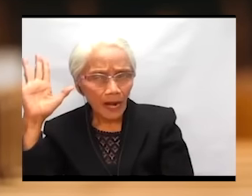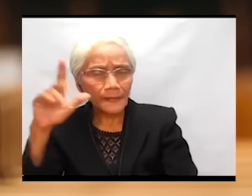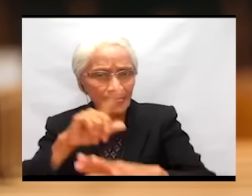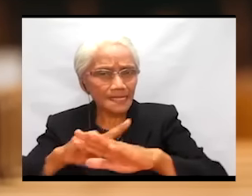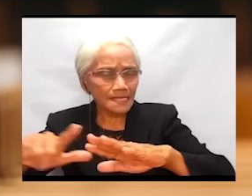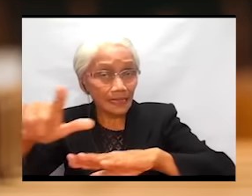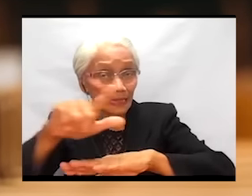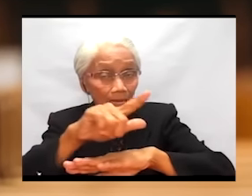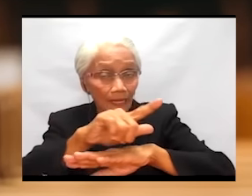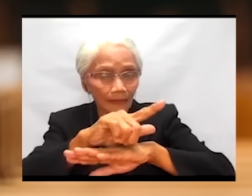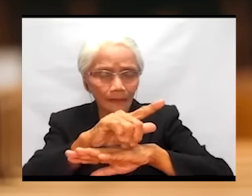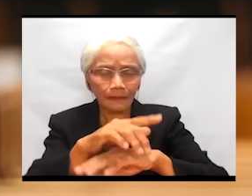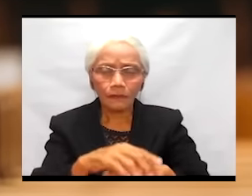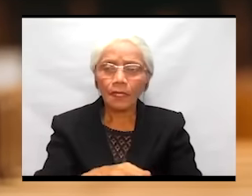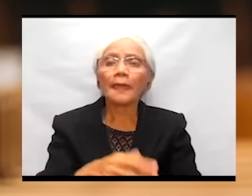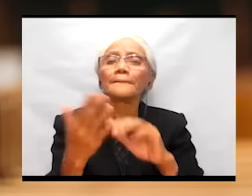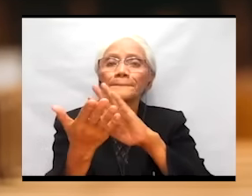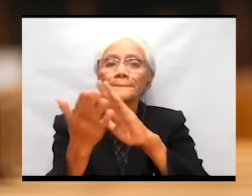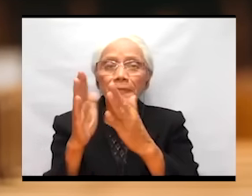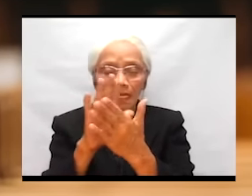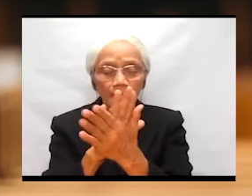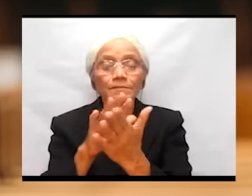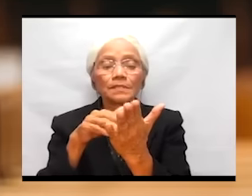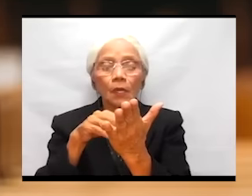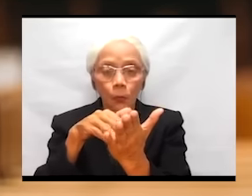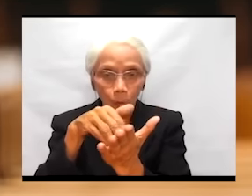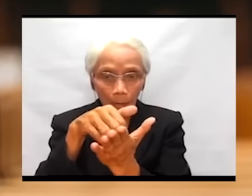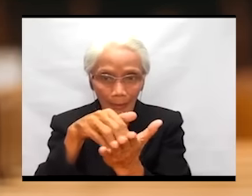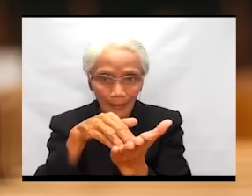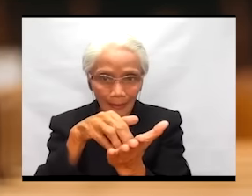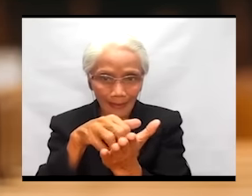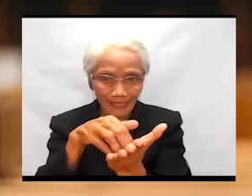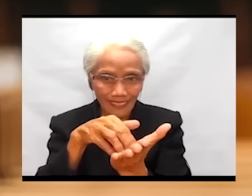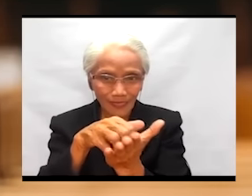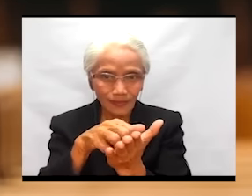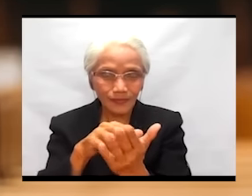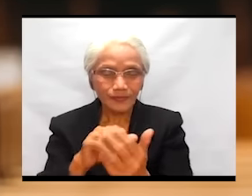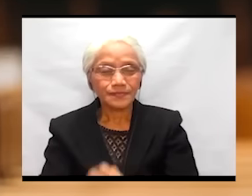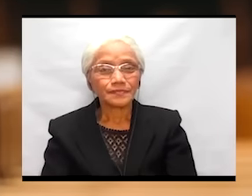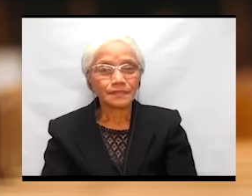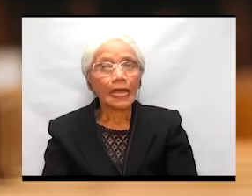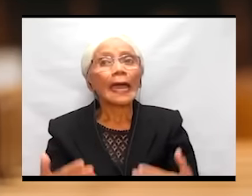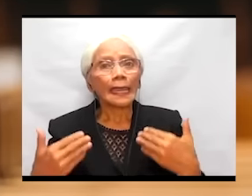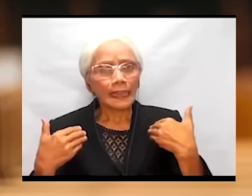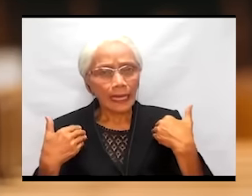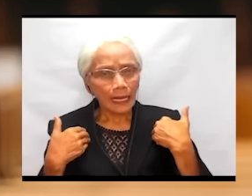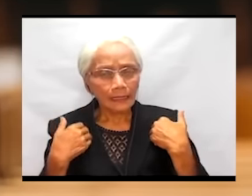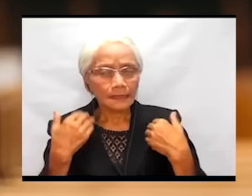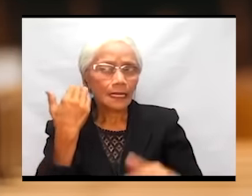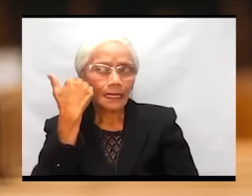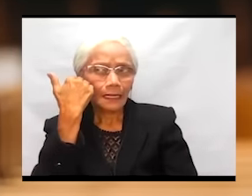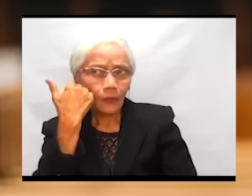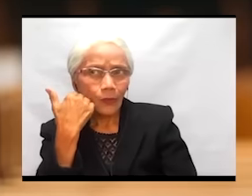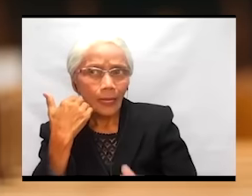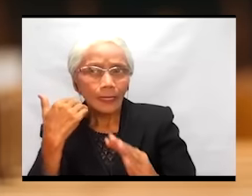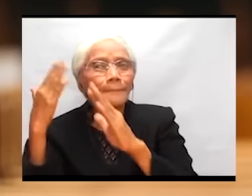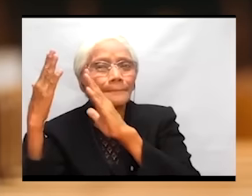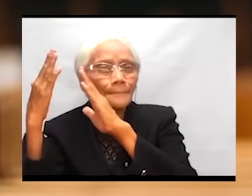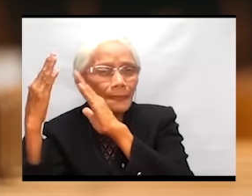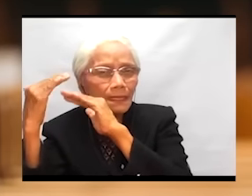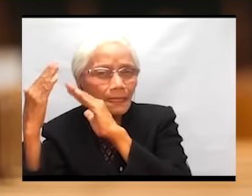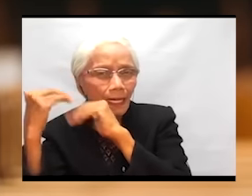weak. There is a deficit of hope. Nagkulang na ang